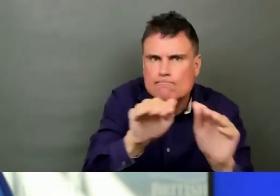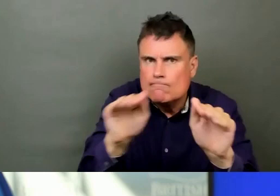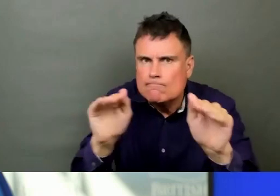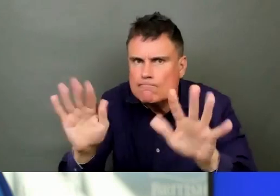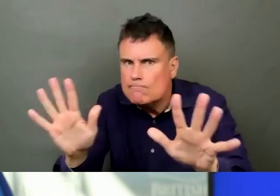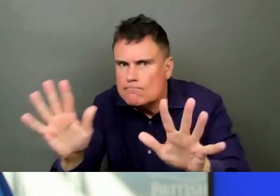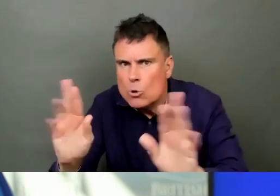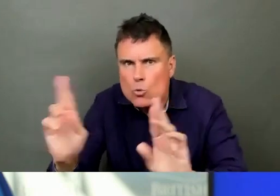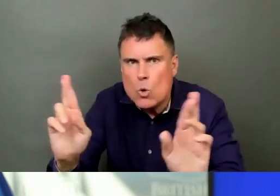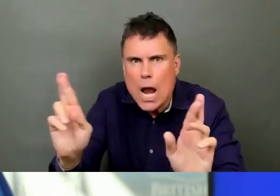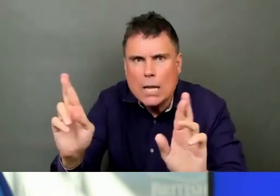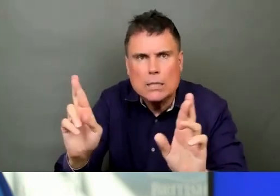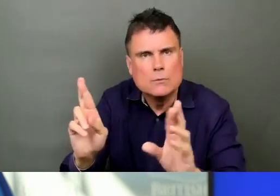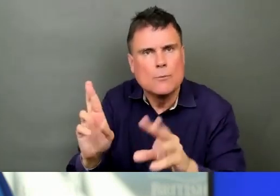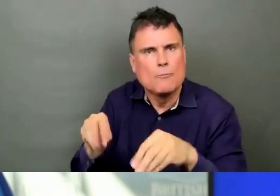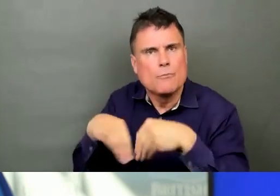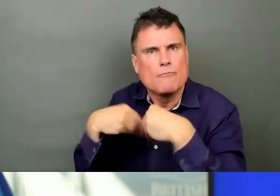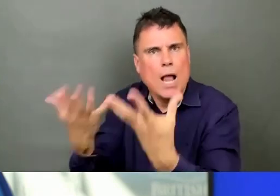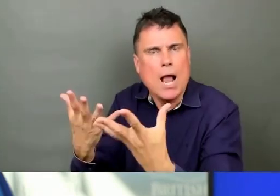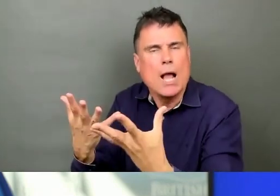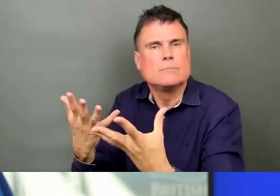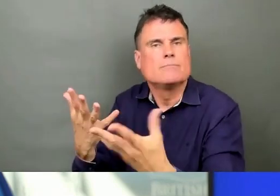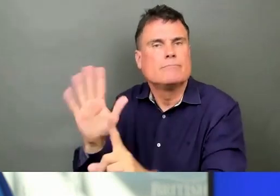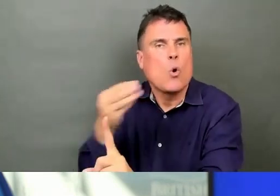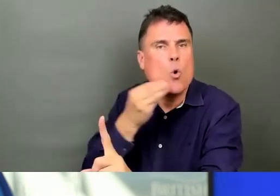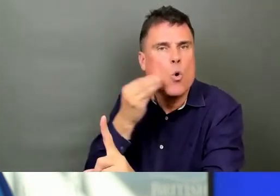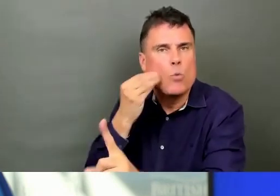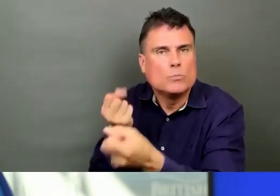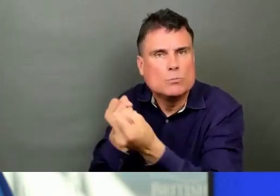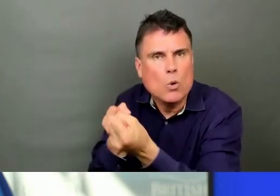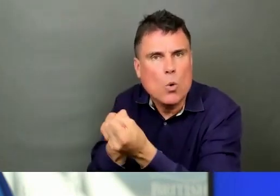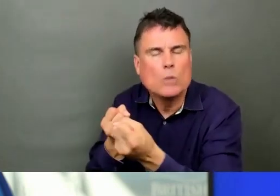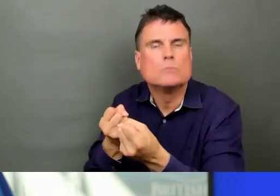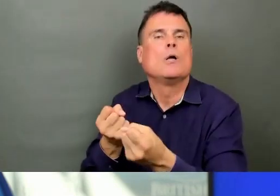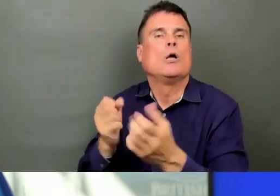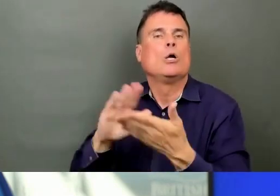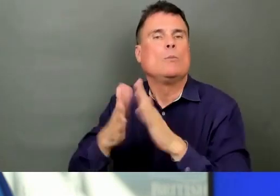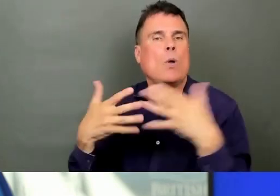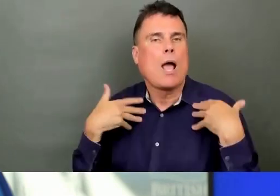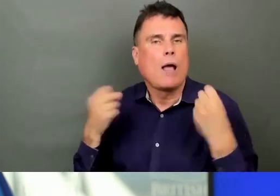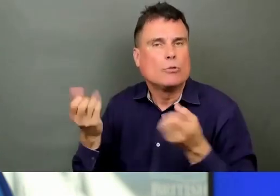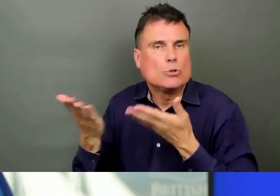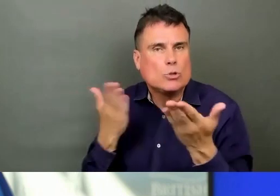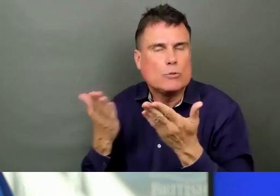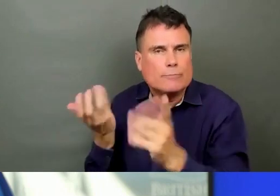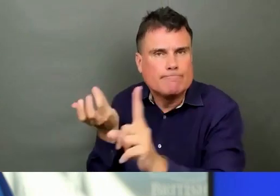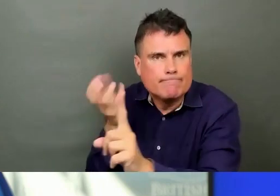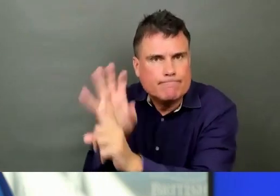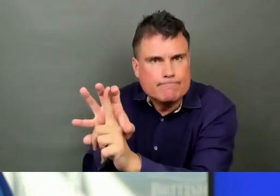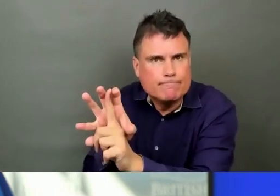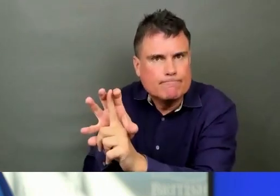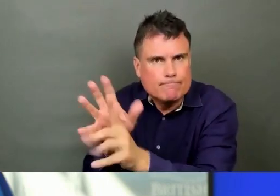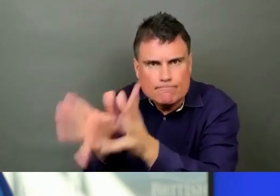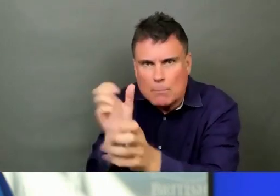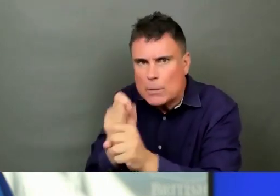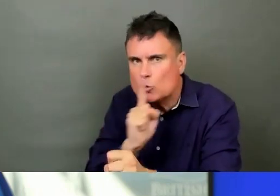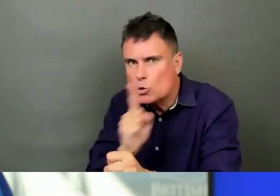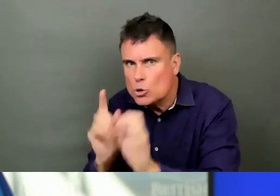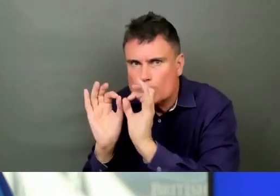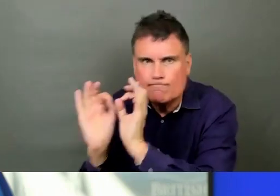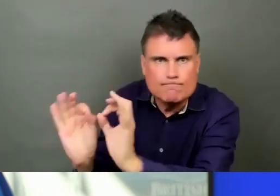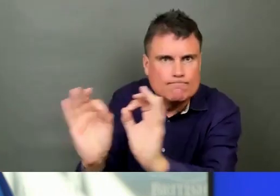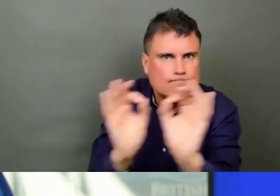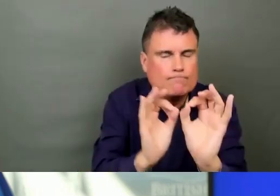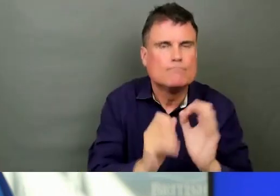services of some kind. But a lot of the people who are most affected are those working, are living in isolation. And